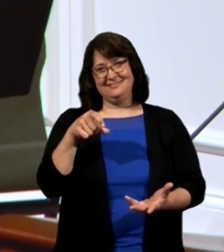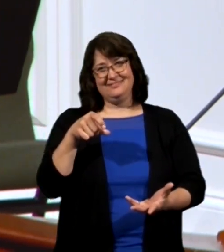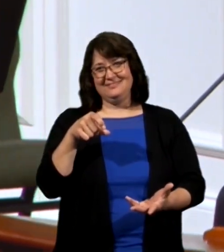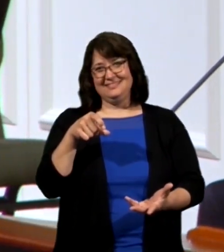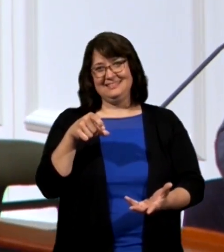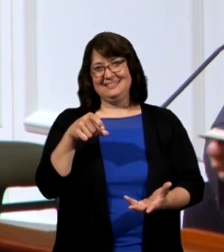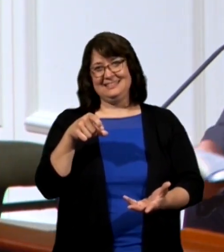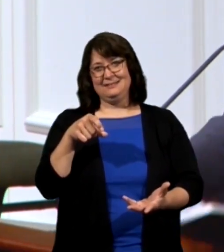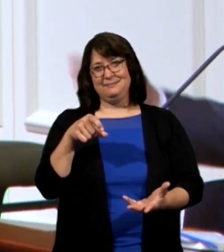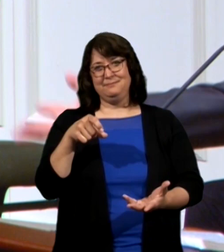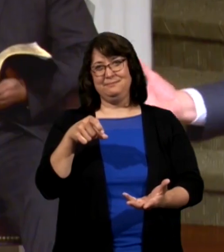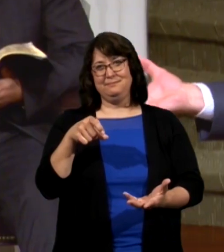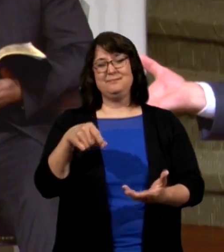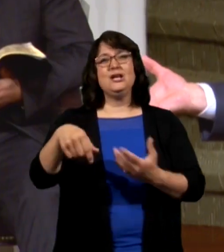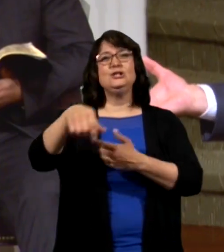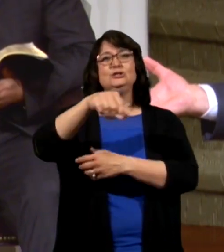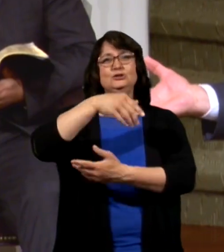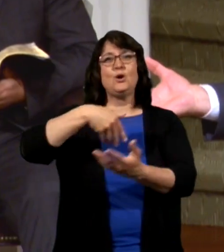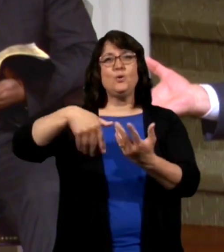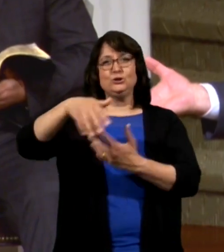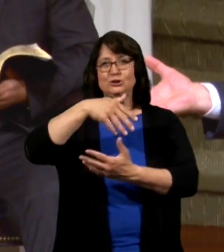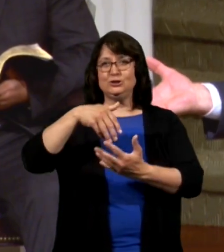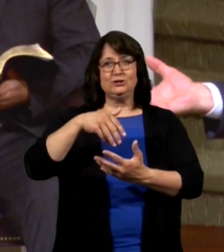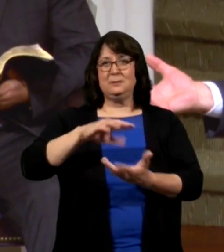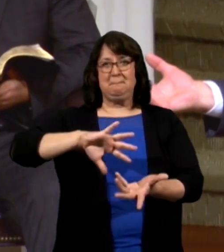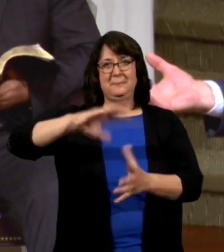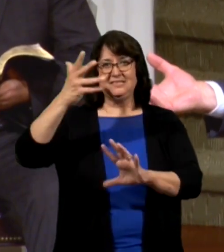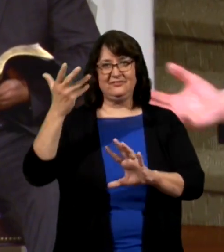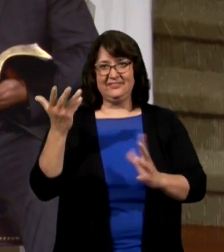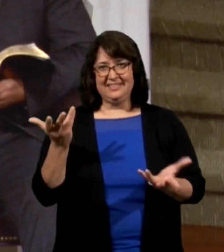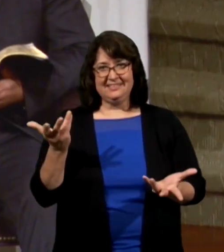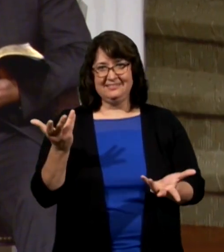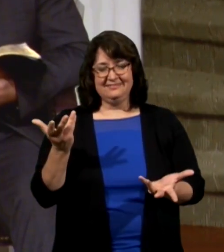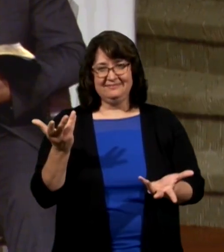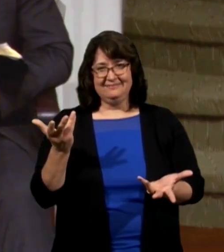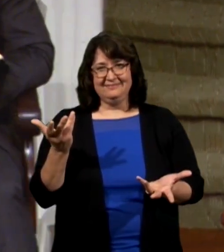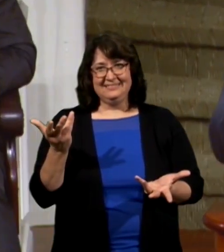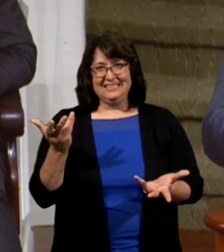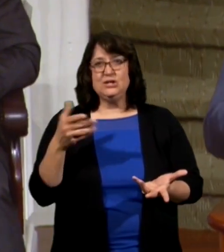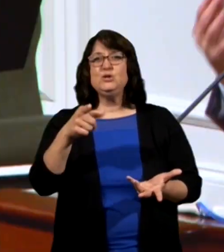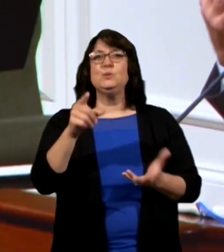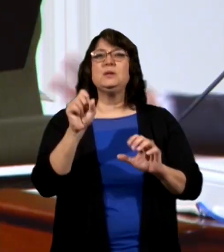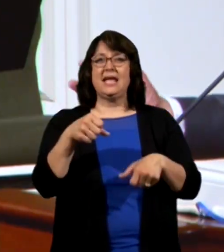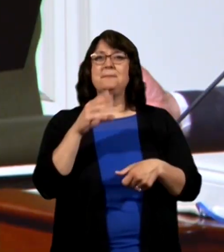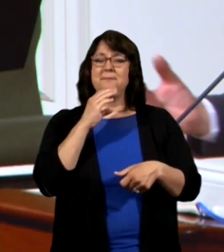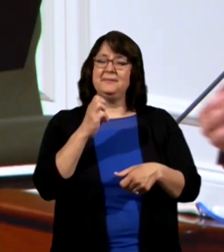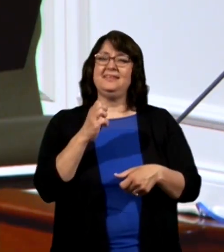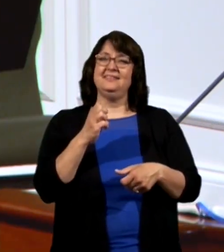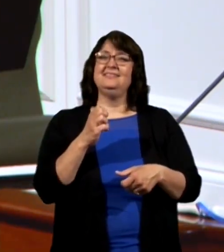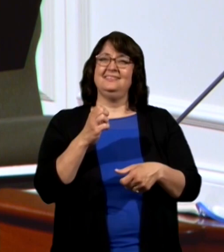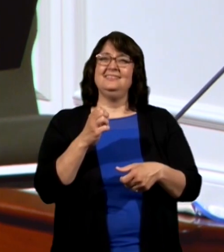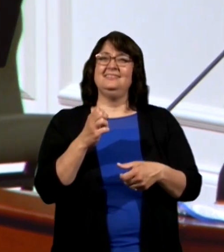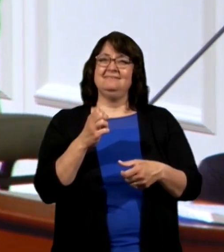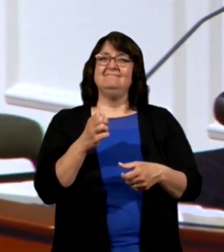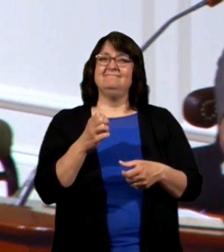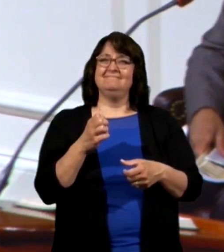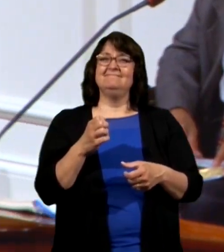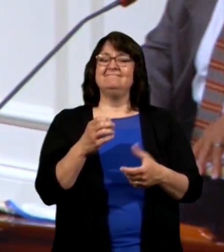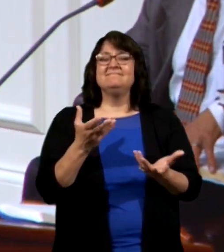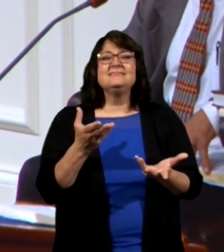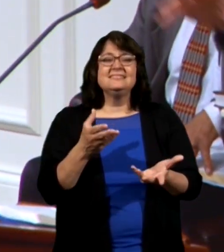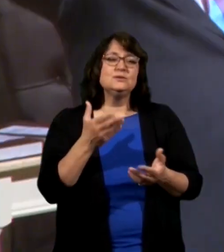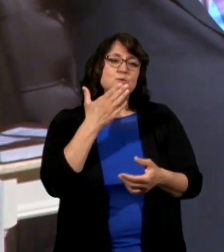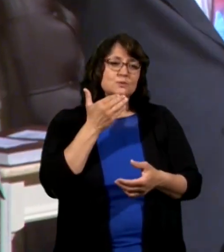a social misfit you can be halfway civil just hey